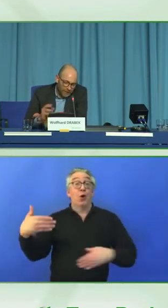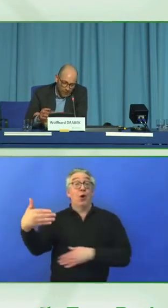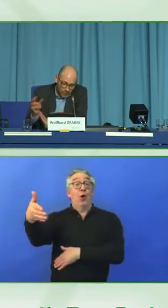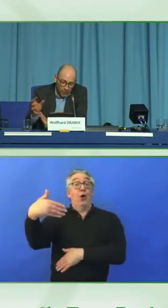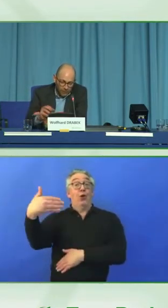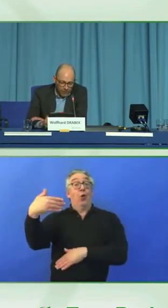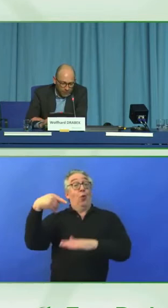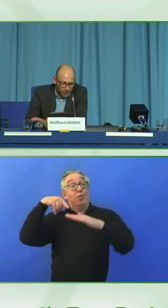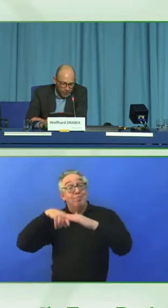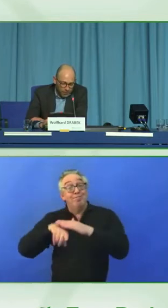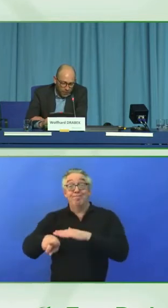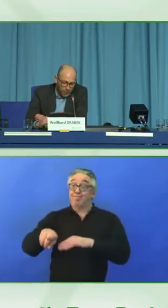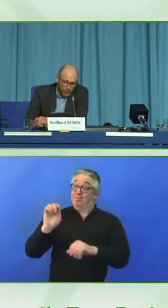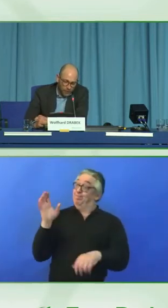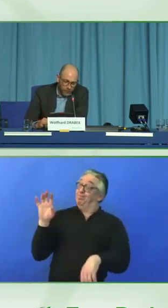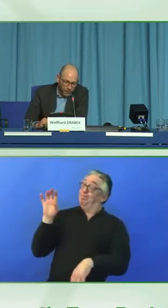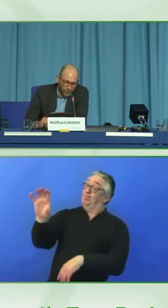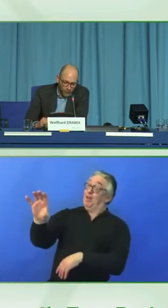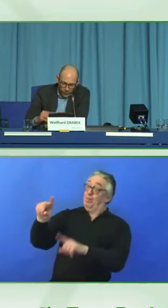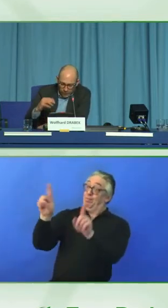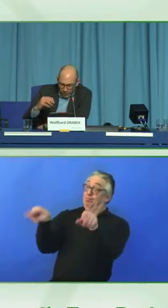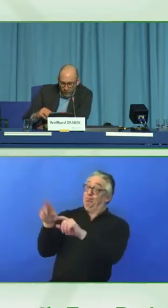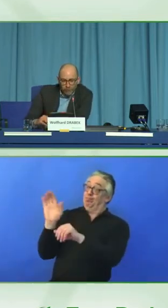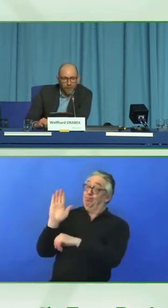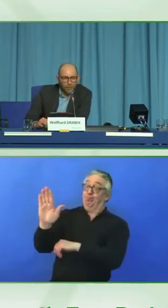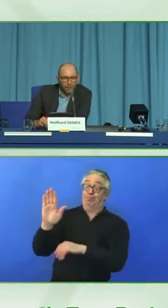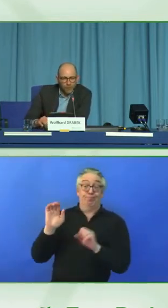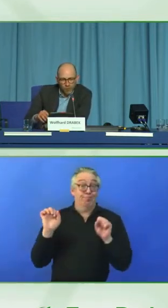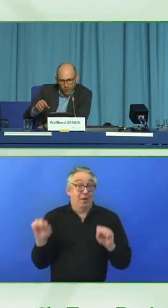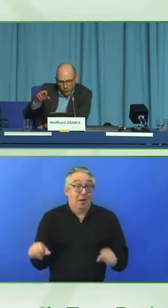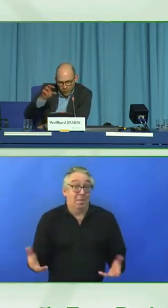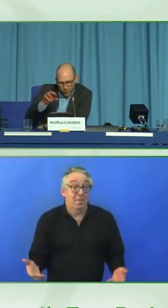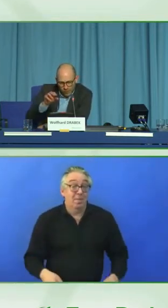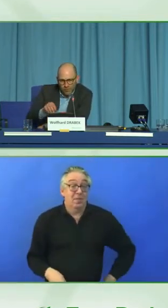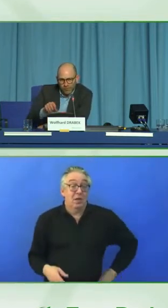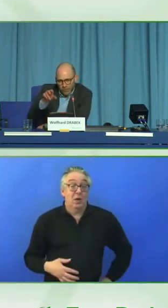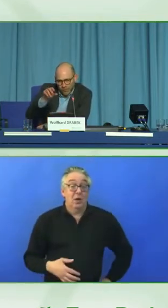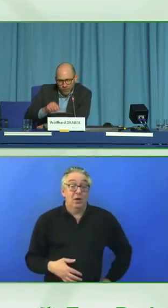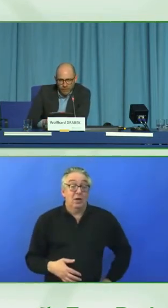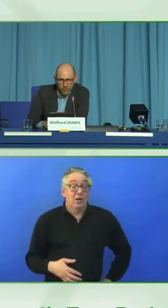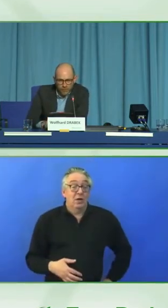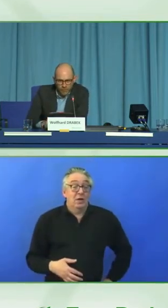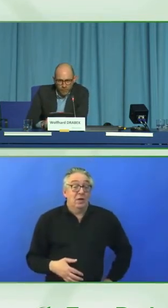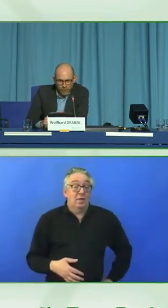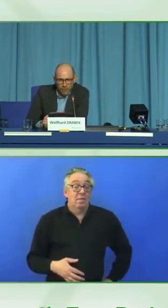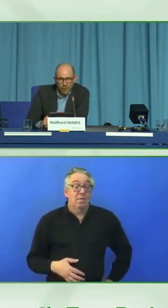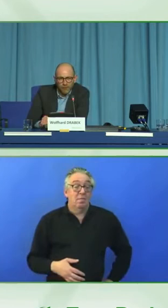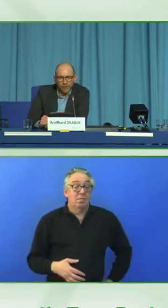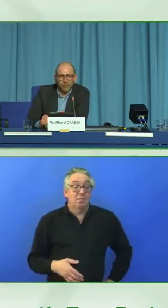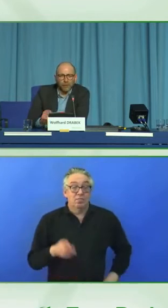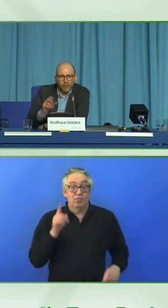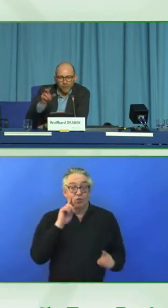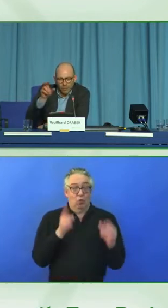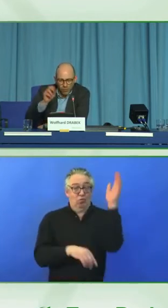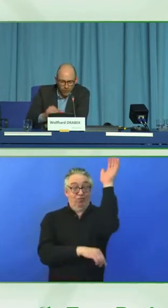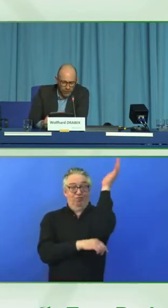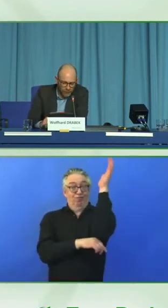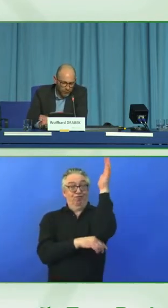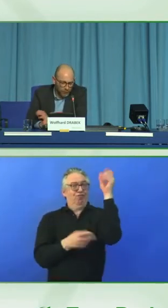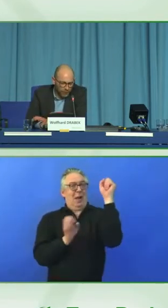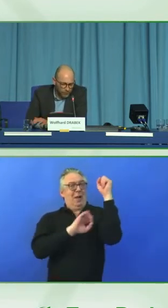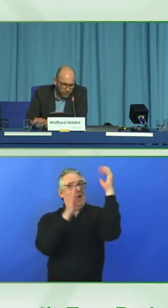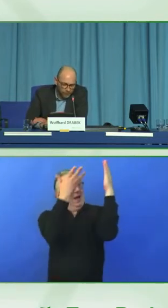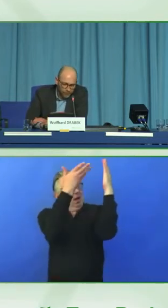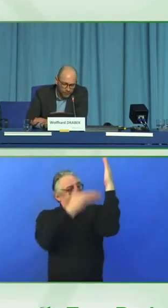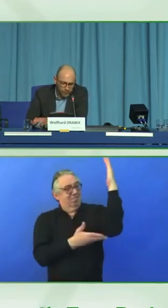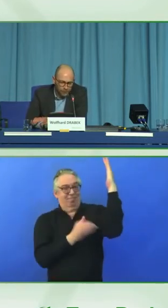That's the obvious part. When you go down to the roots in the tree